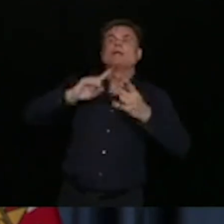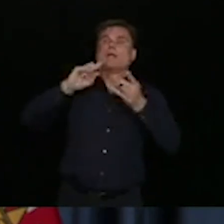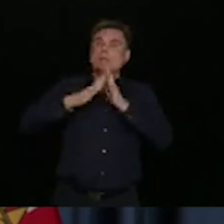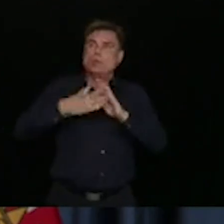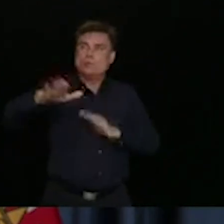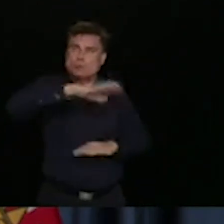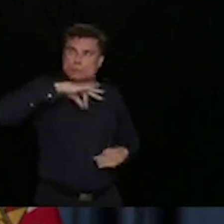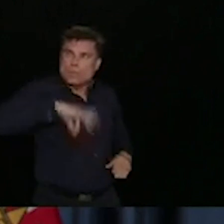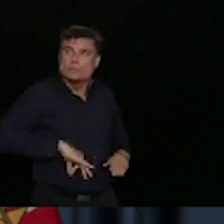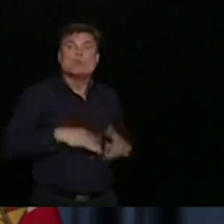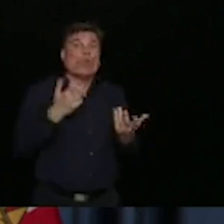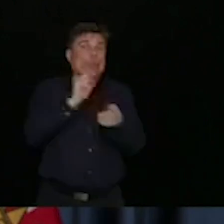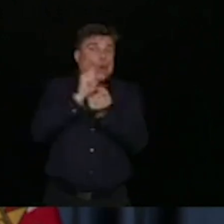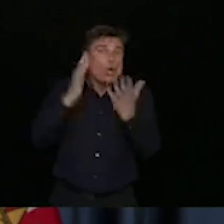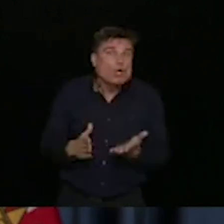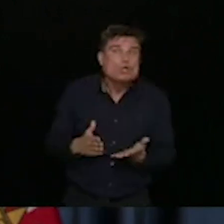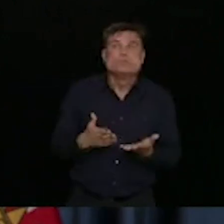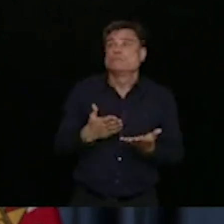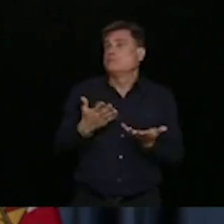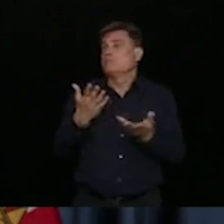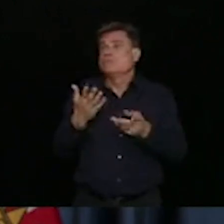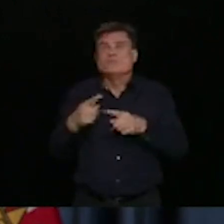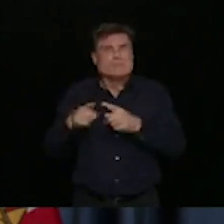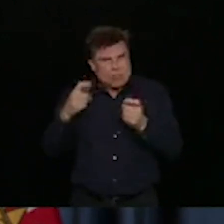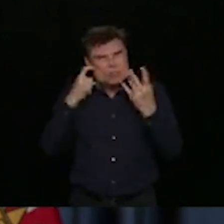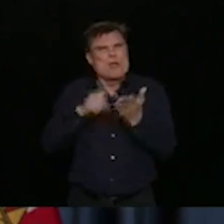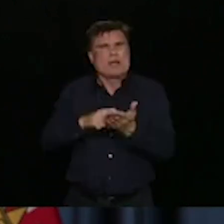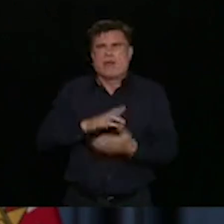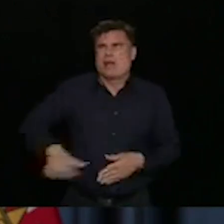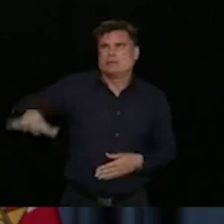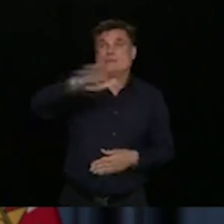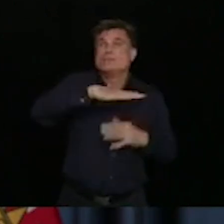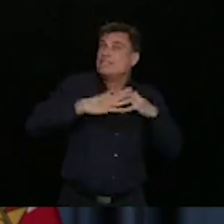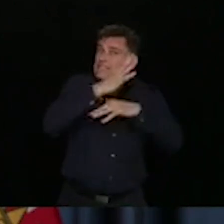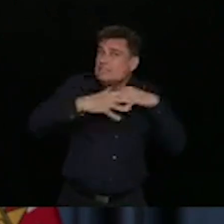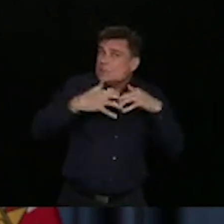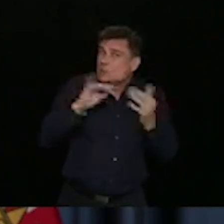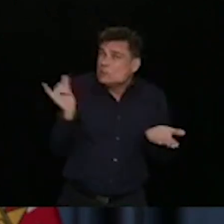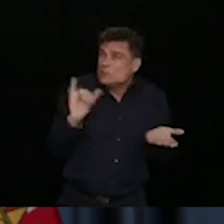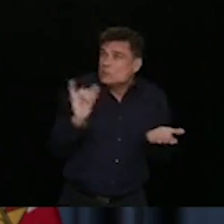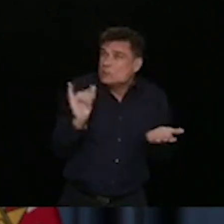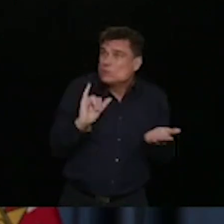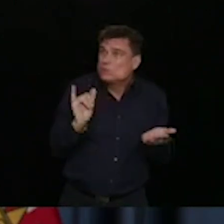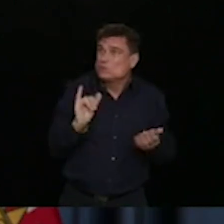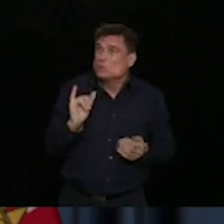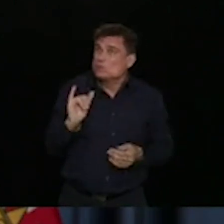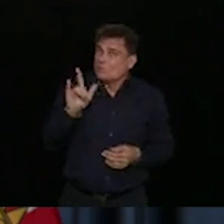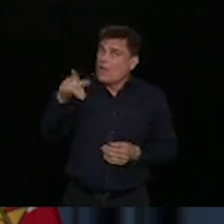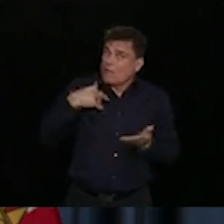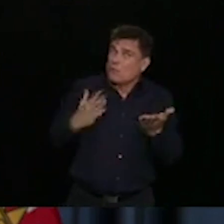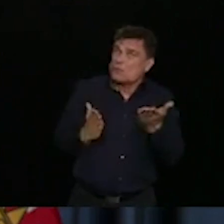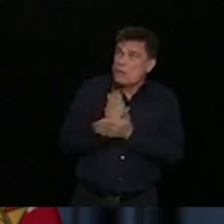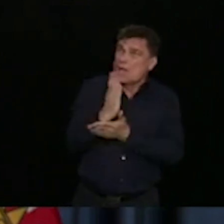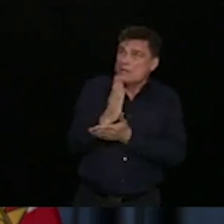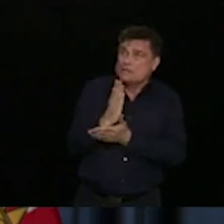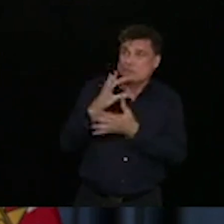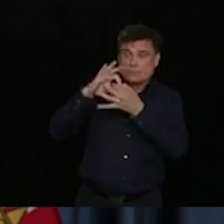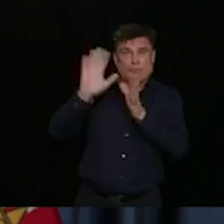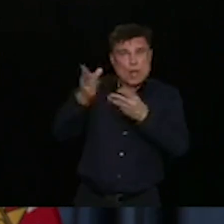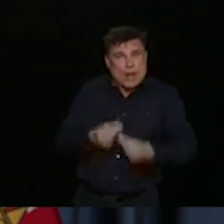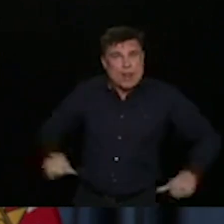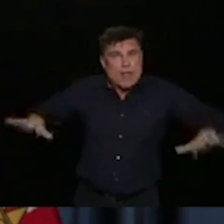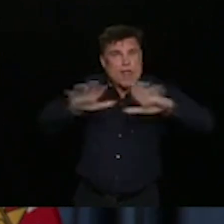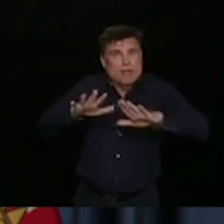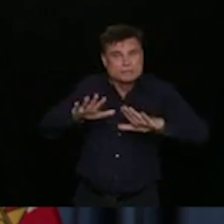way any of that will happen is if we have an acknowledgement and a recognition that Indigenous peoples have rights and title on land in British Columbia. That's